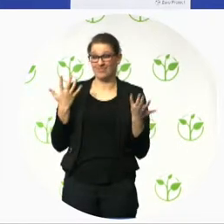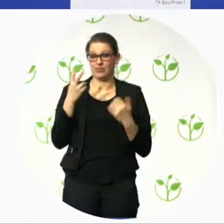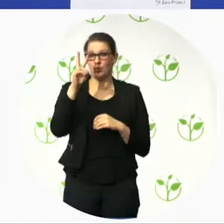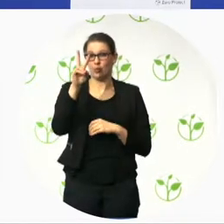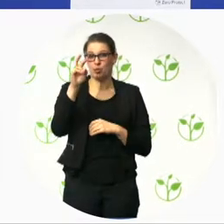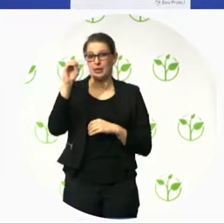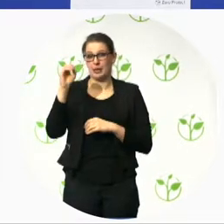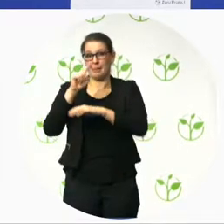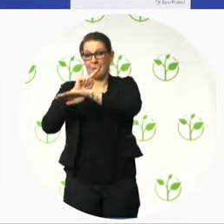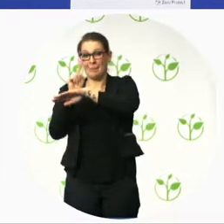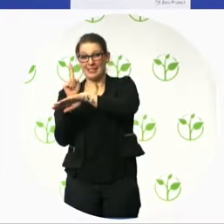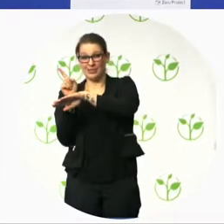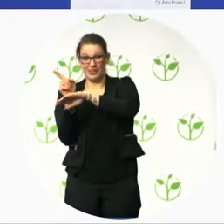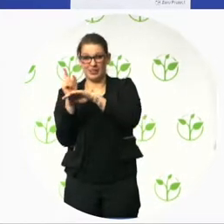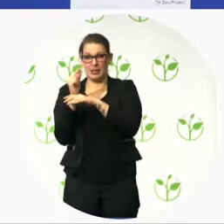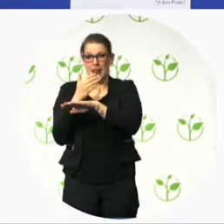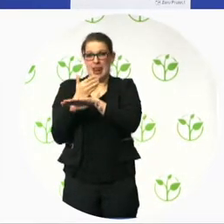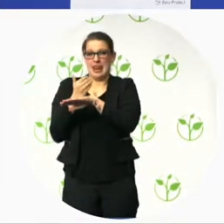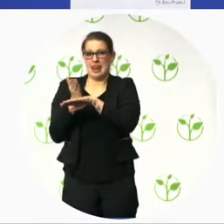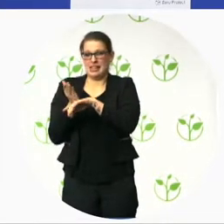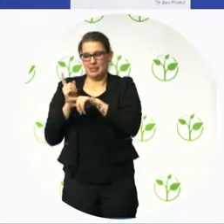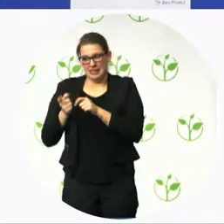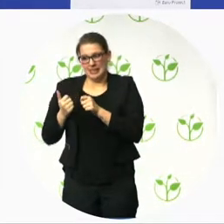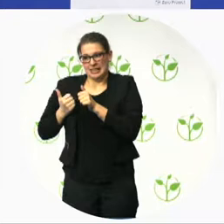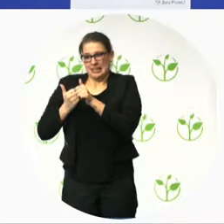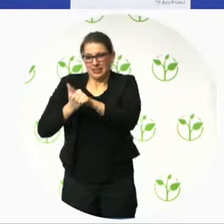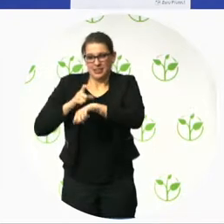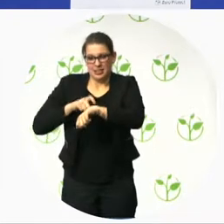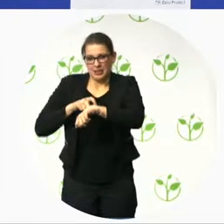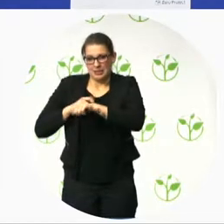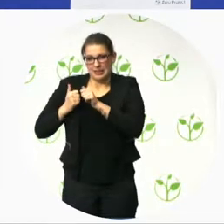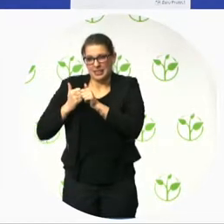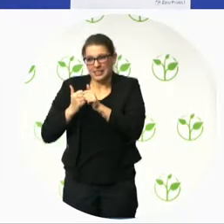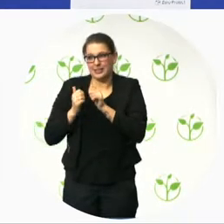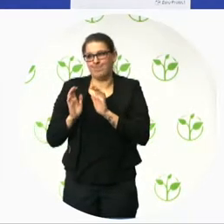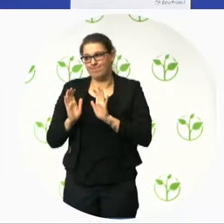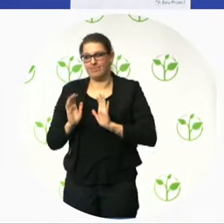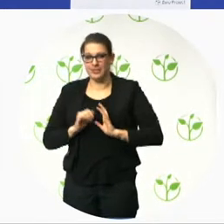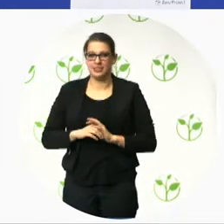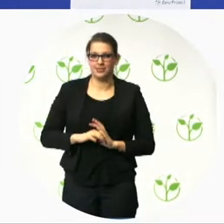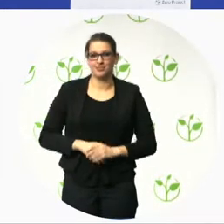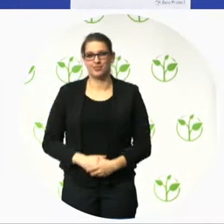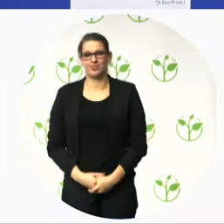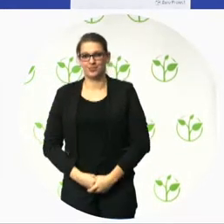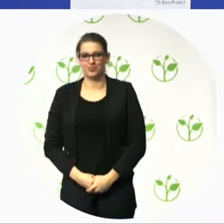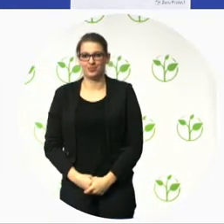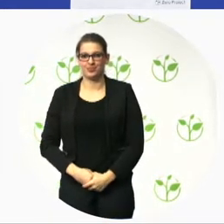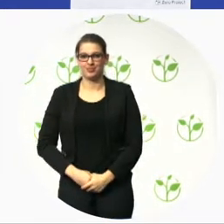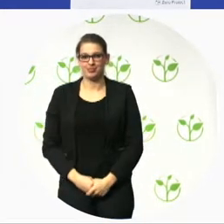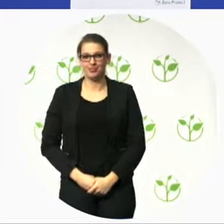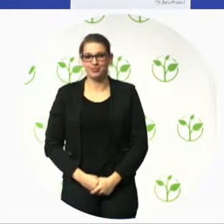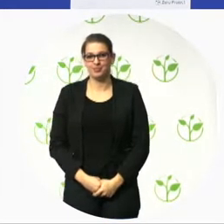to keep to the time I will be asking the speakers to really